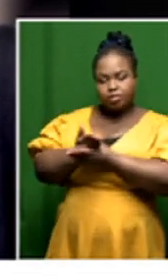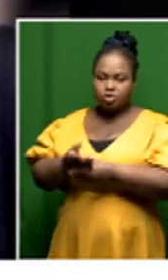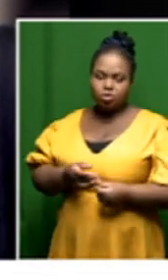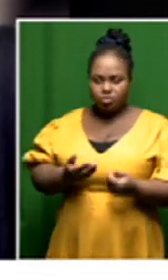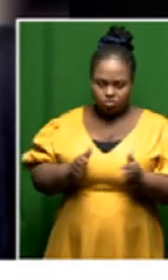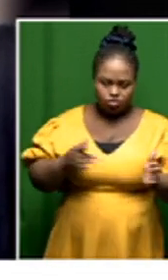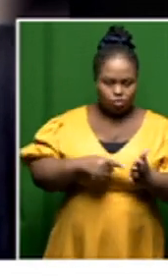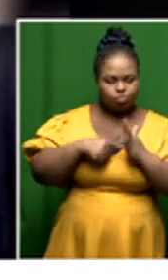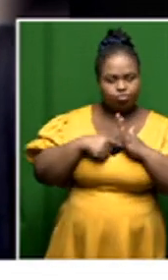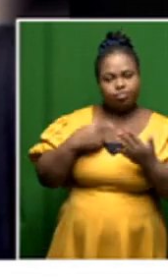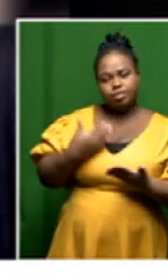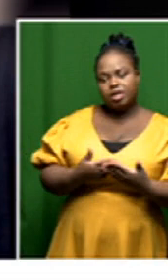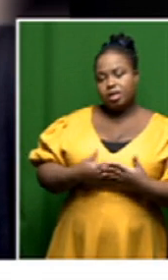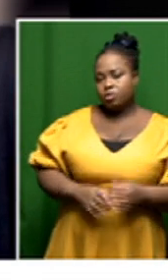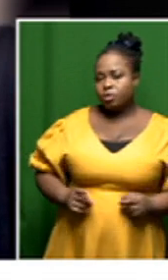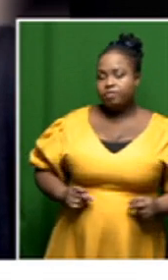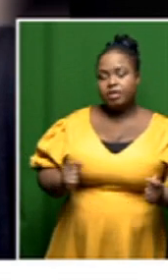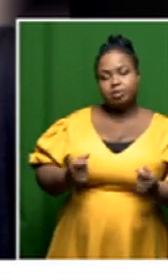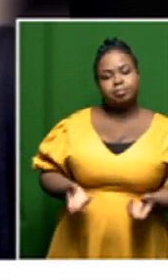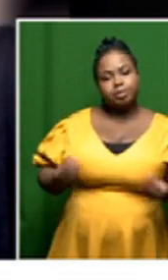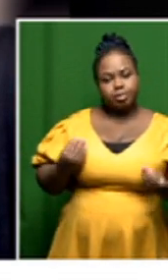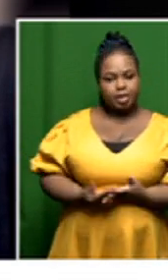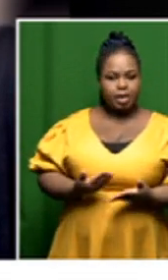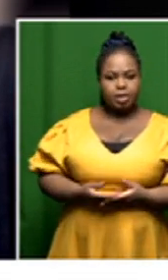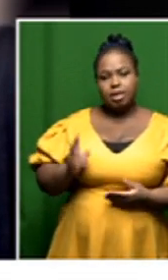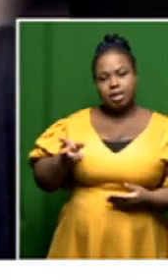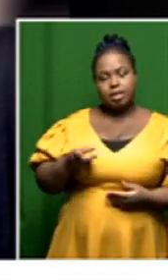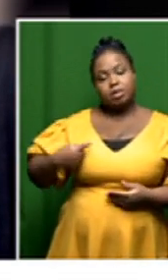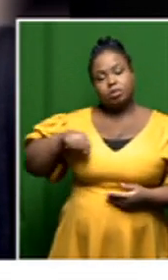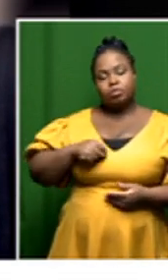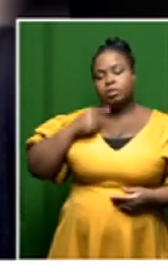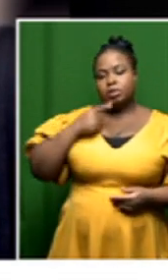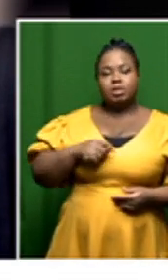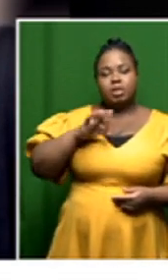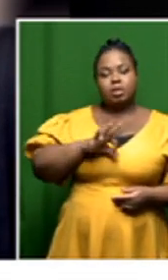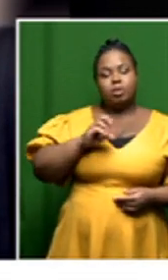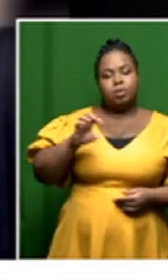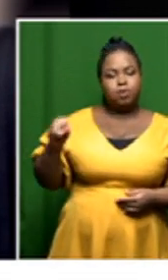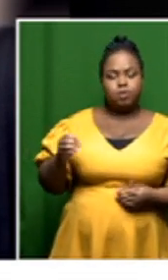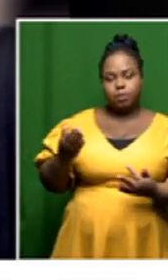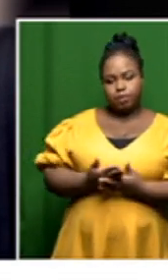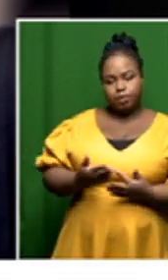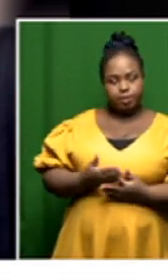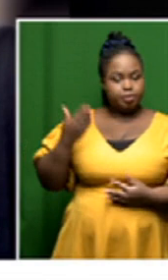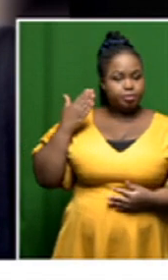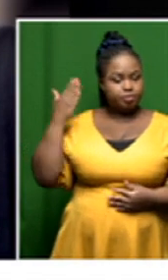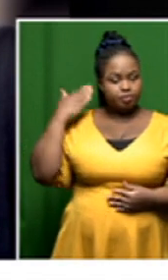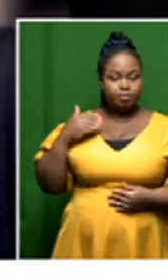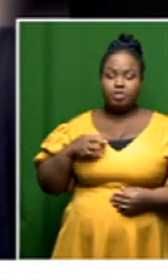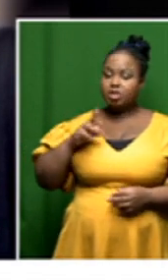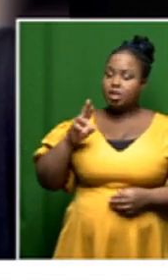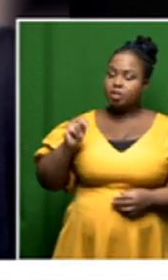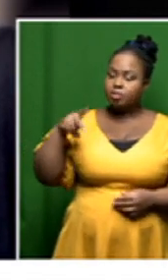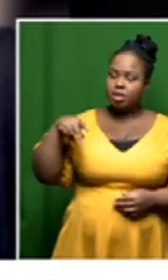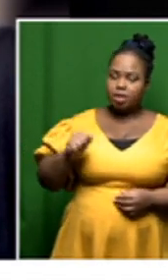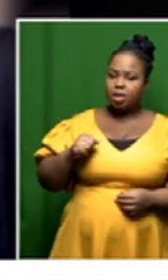and we are also saying that the that 300 cases that was referred to by the npa